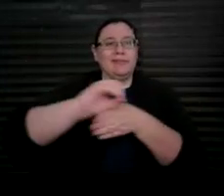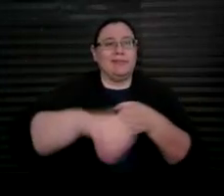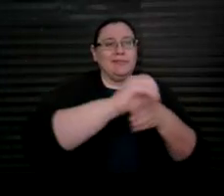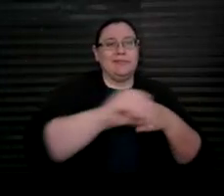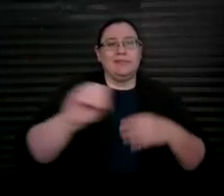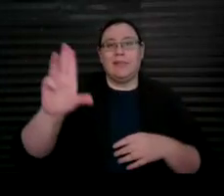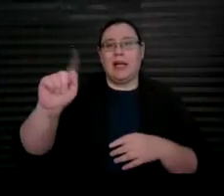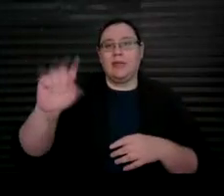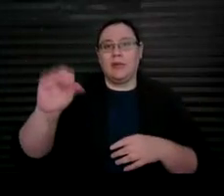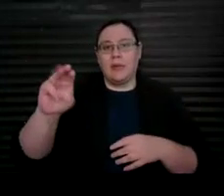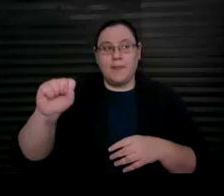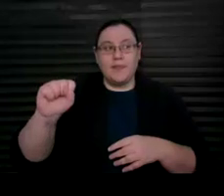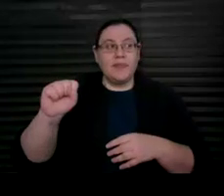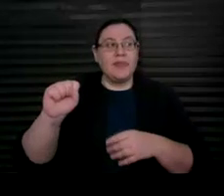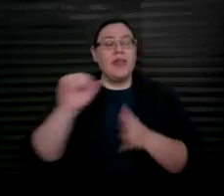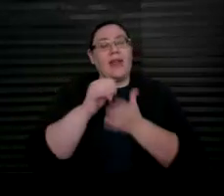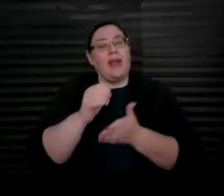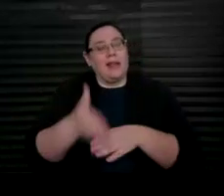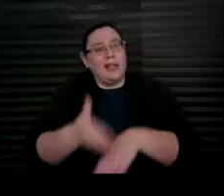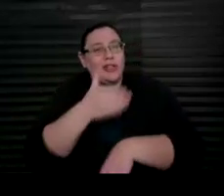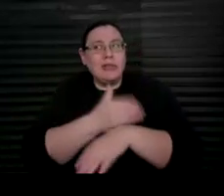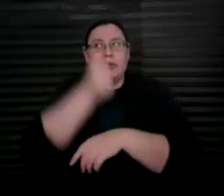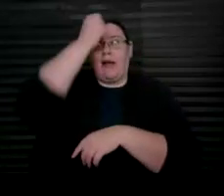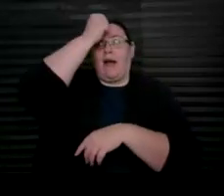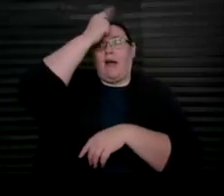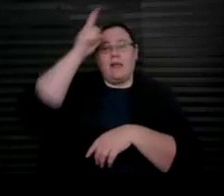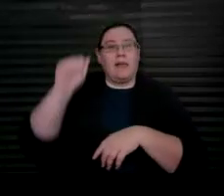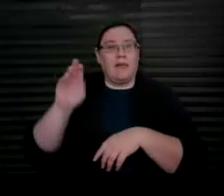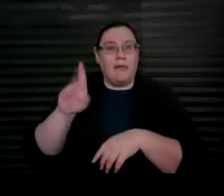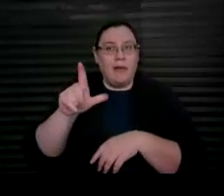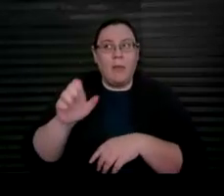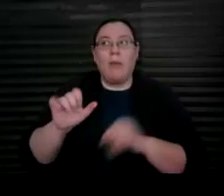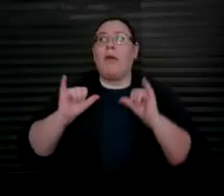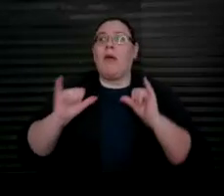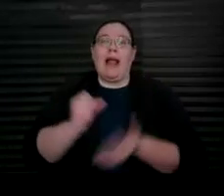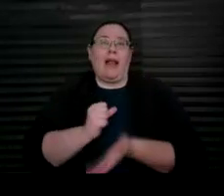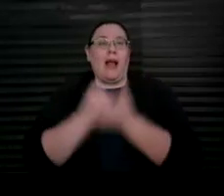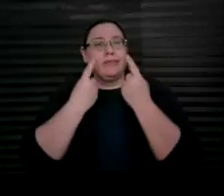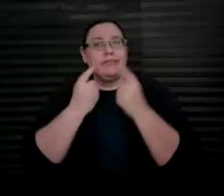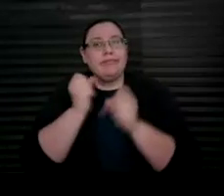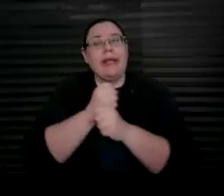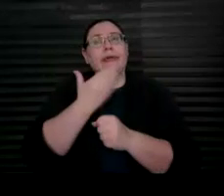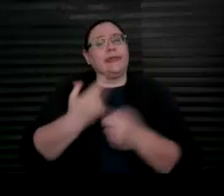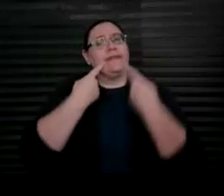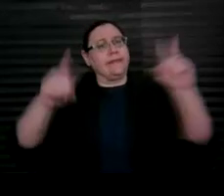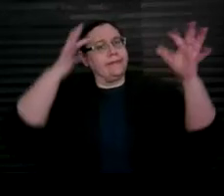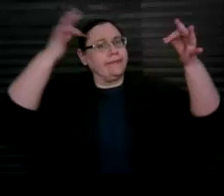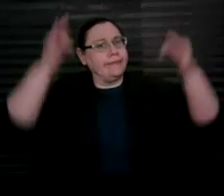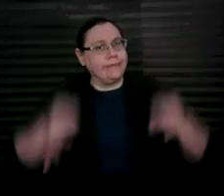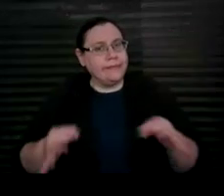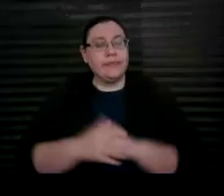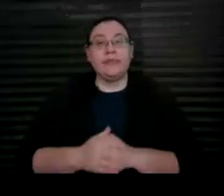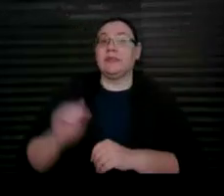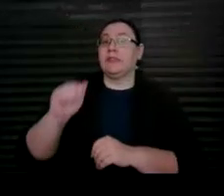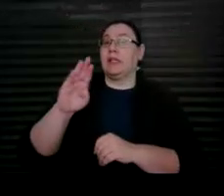help increase ABLE understanding and assist in effective decision-making. And the ABLE